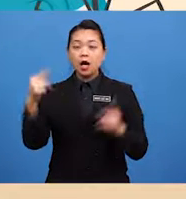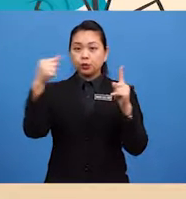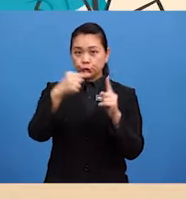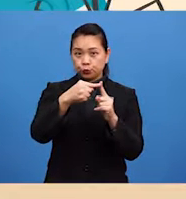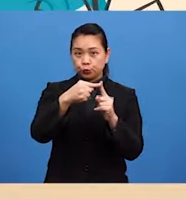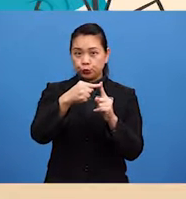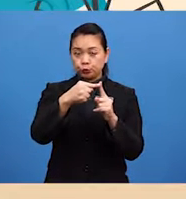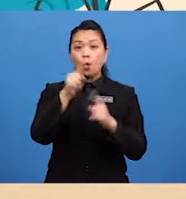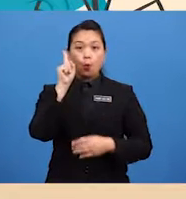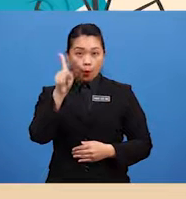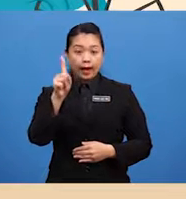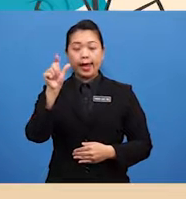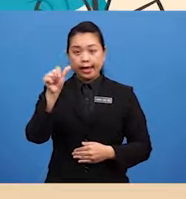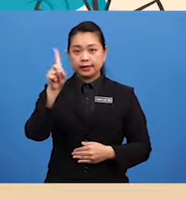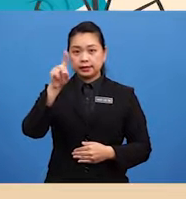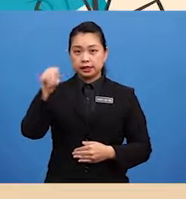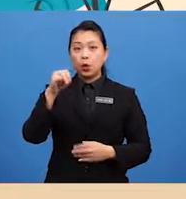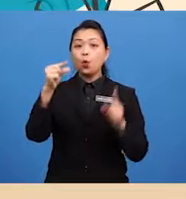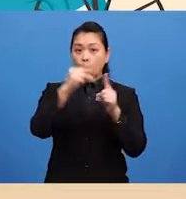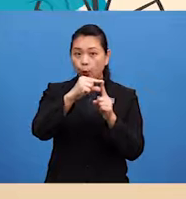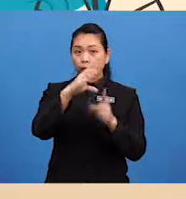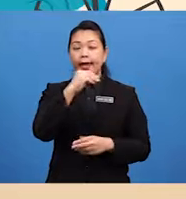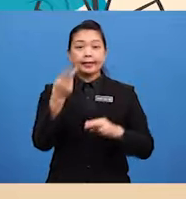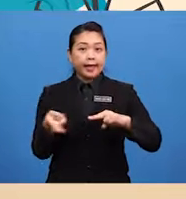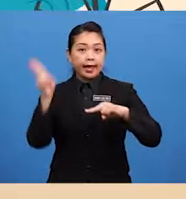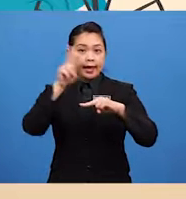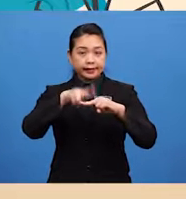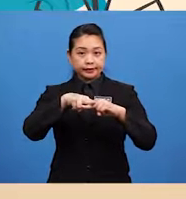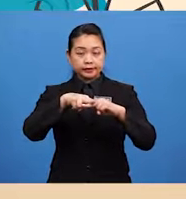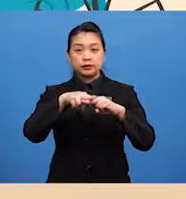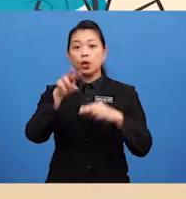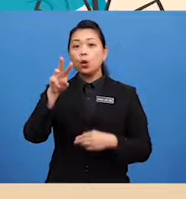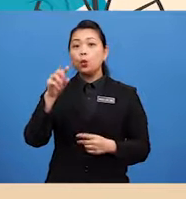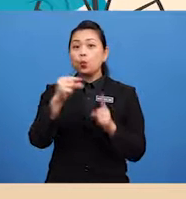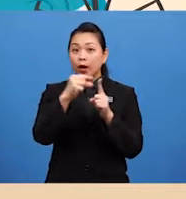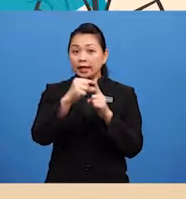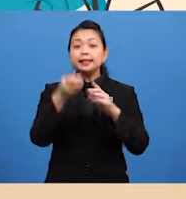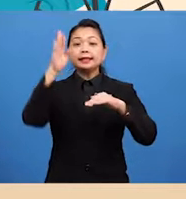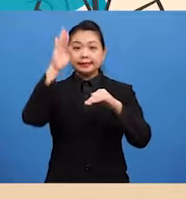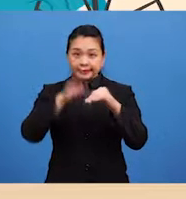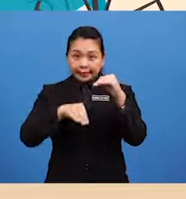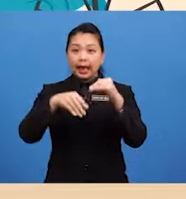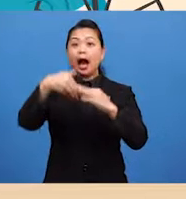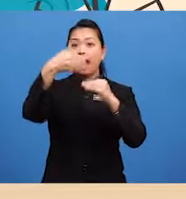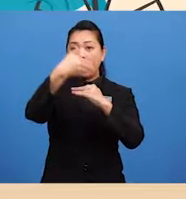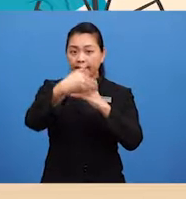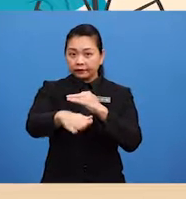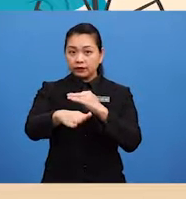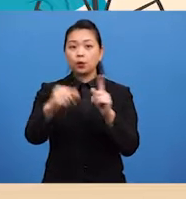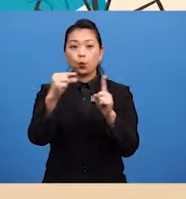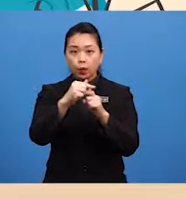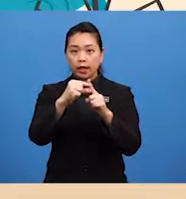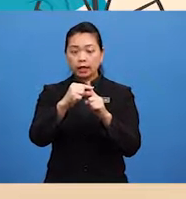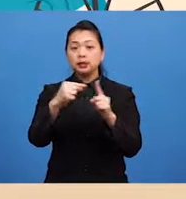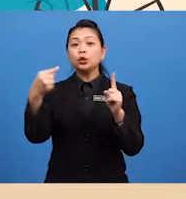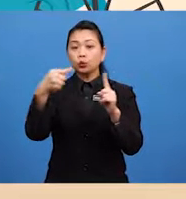an adjective word And add the word then After the word to